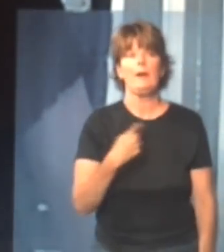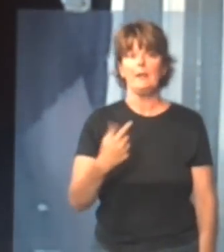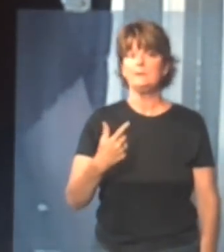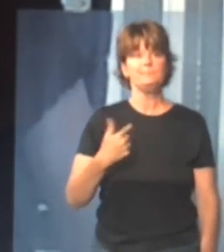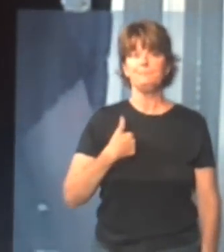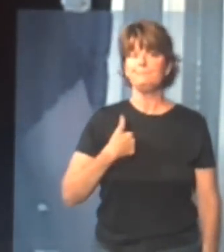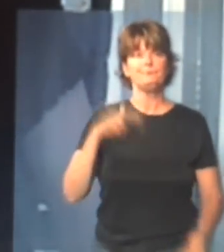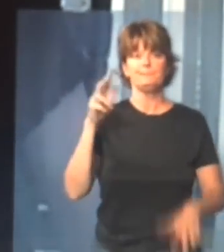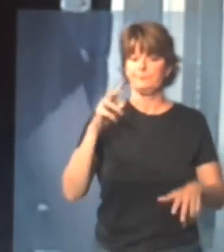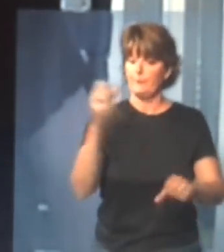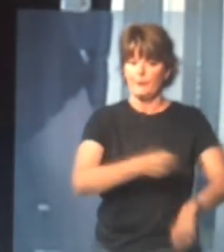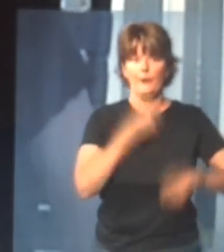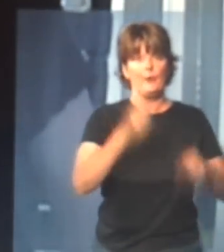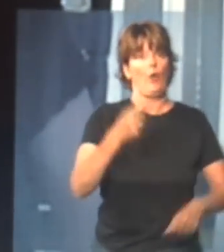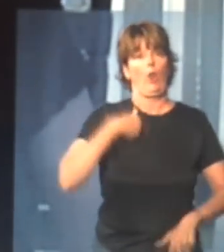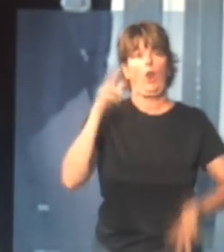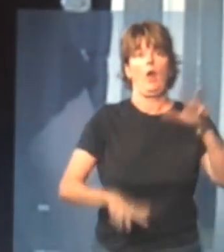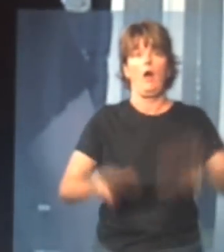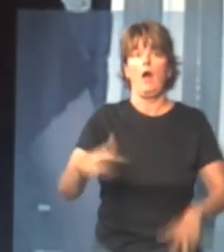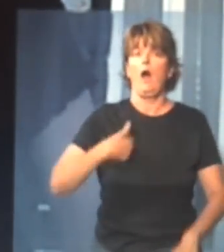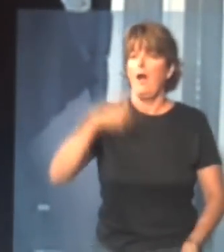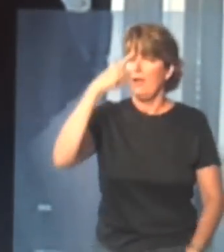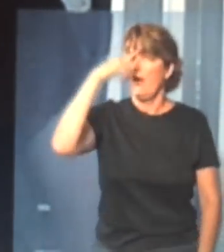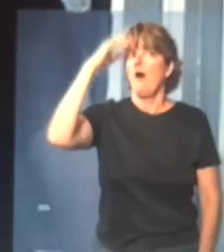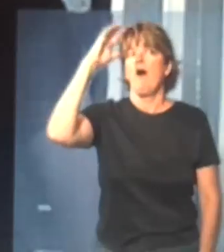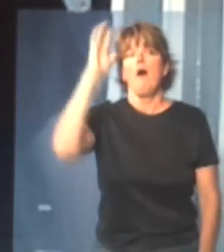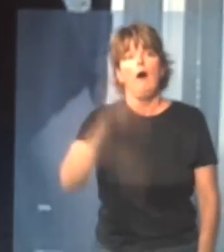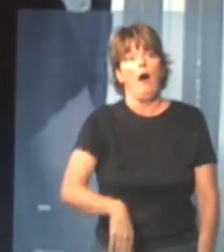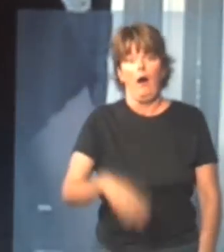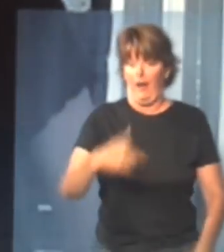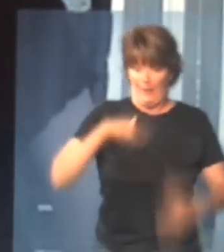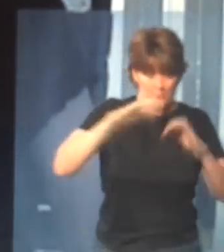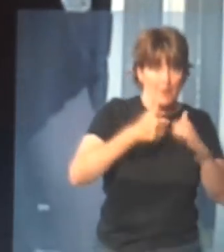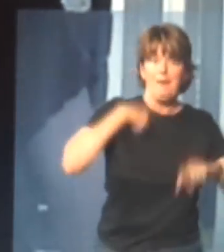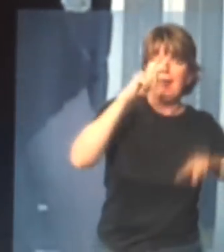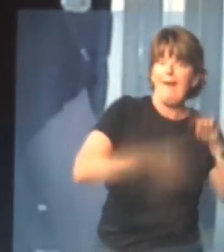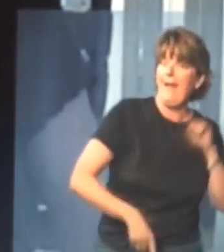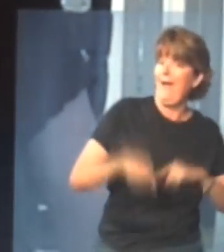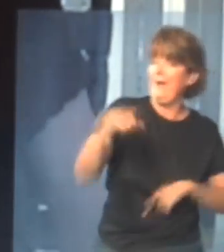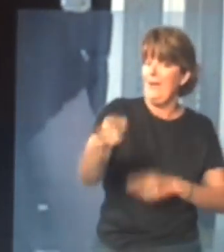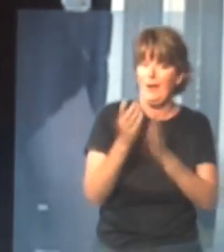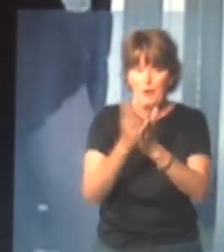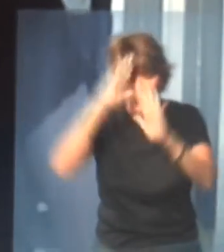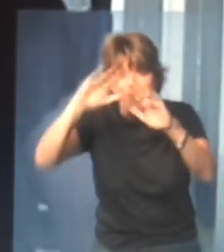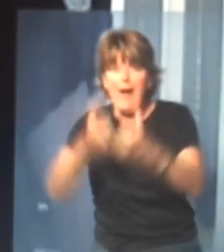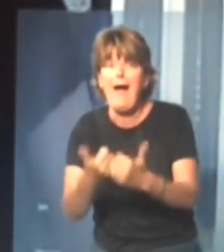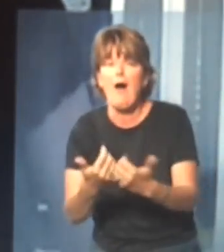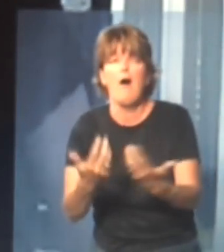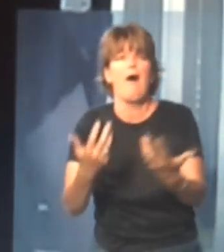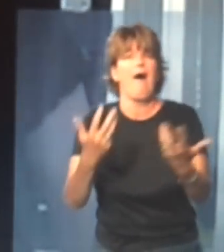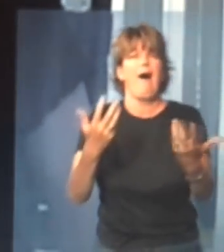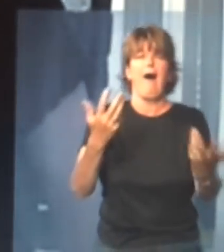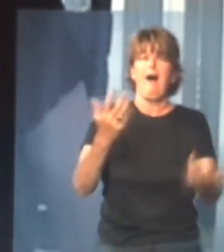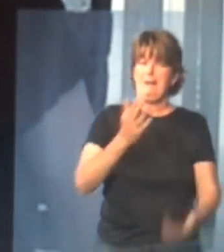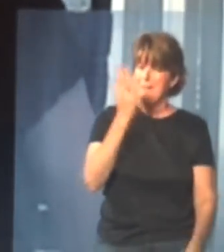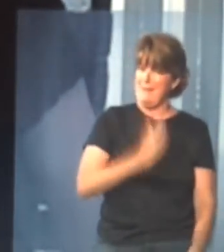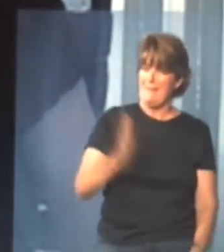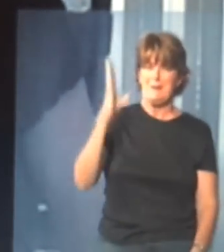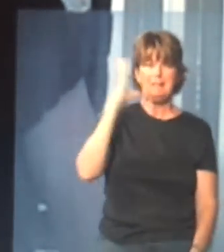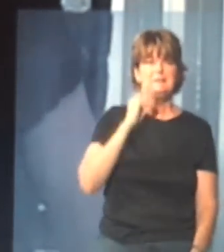you didn't know how to canoe, boy, that's something, you you don't know how to swim, you're in a canoe with somebody that never